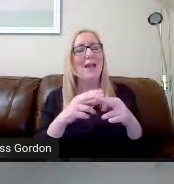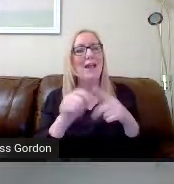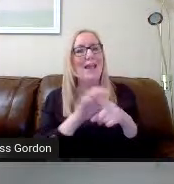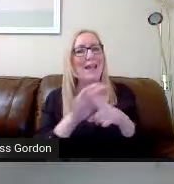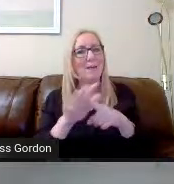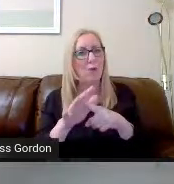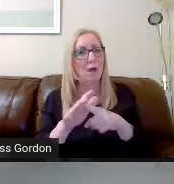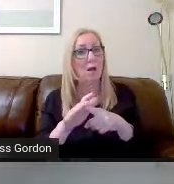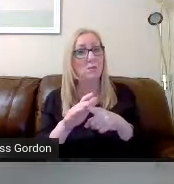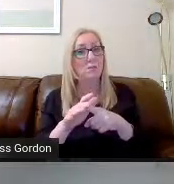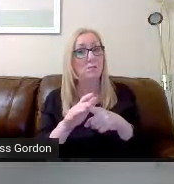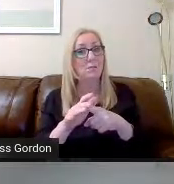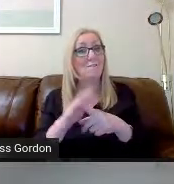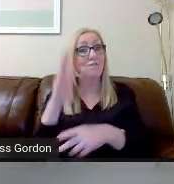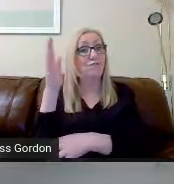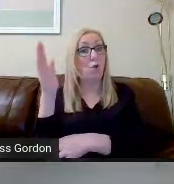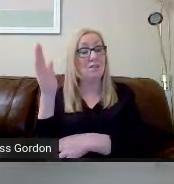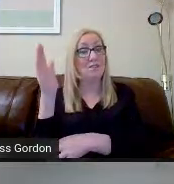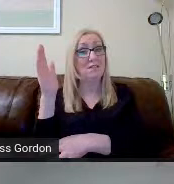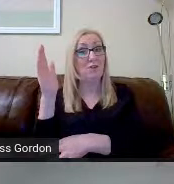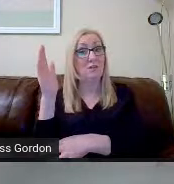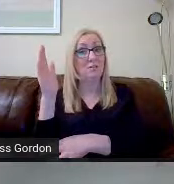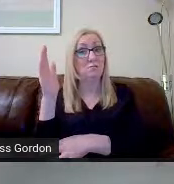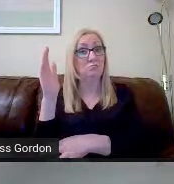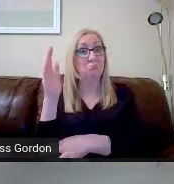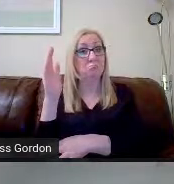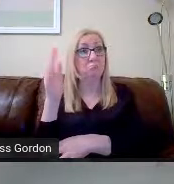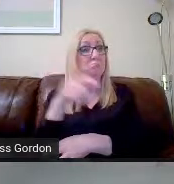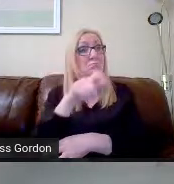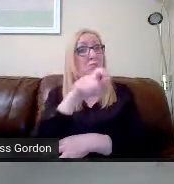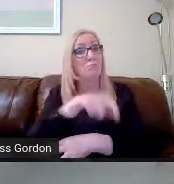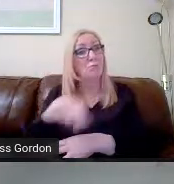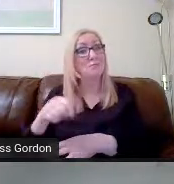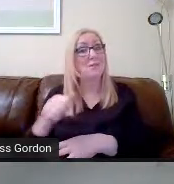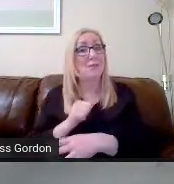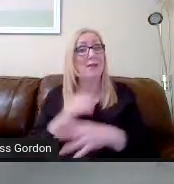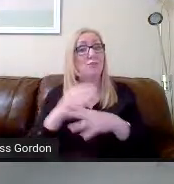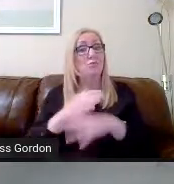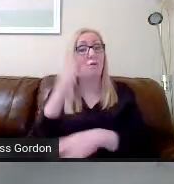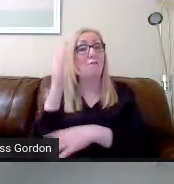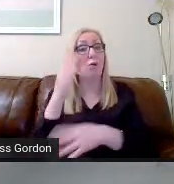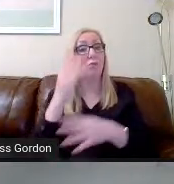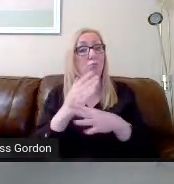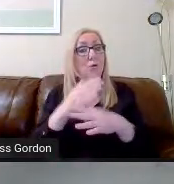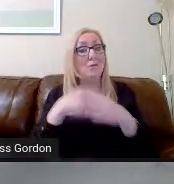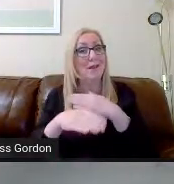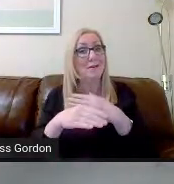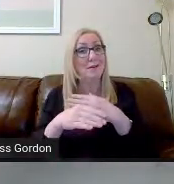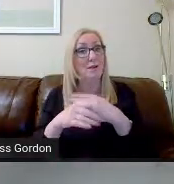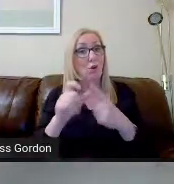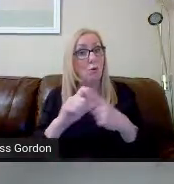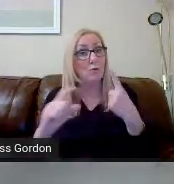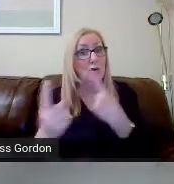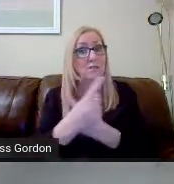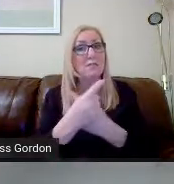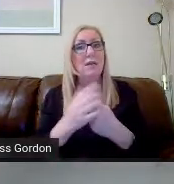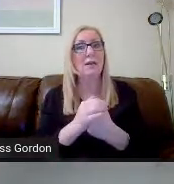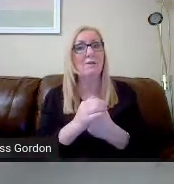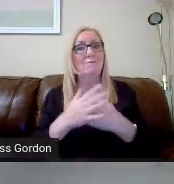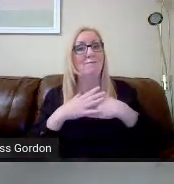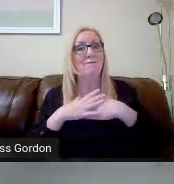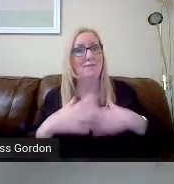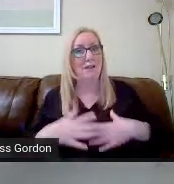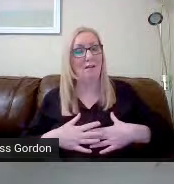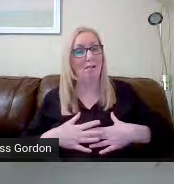expected to undertake voluntary work in the community. Physical aspect, skills development, and